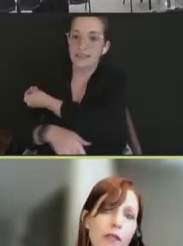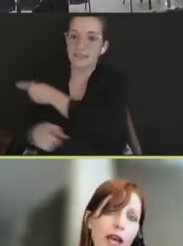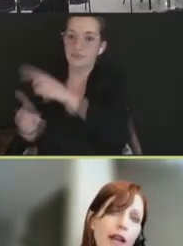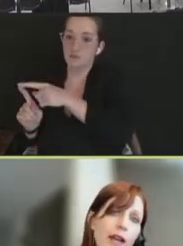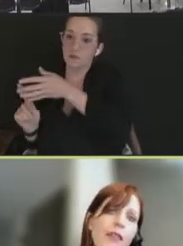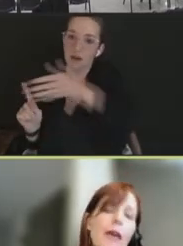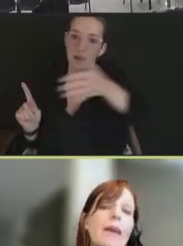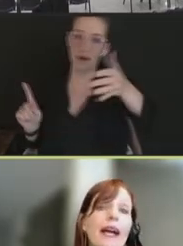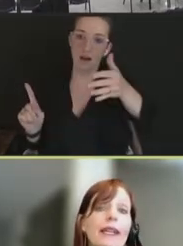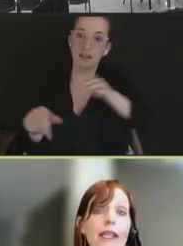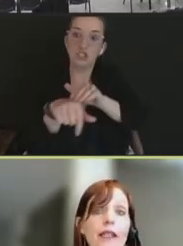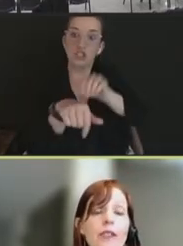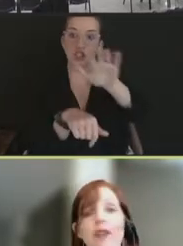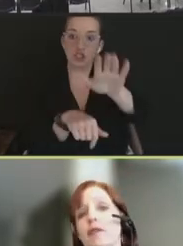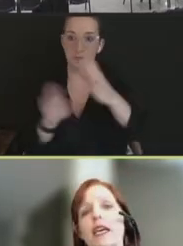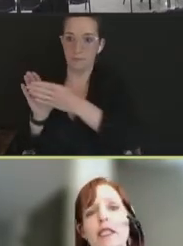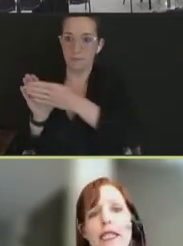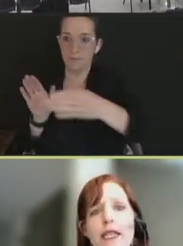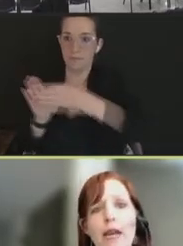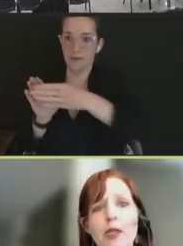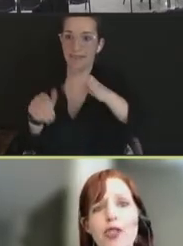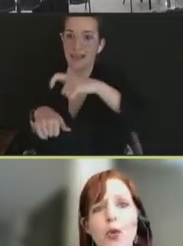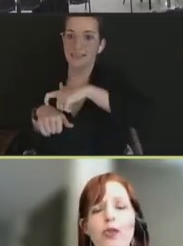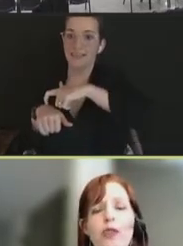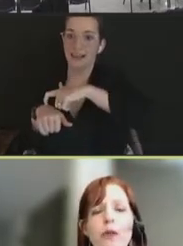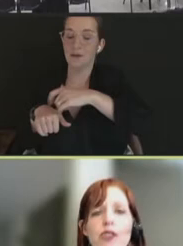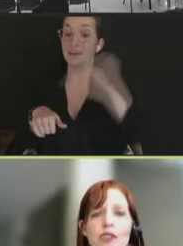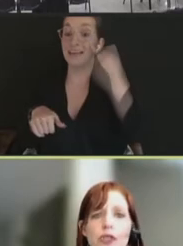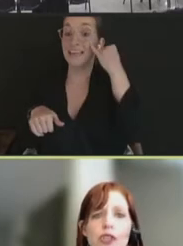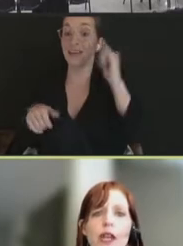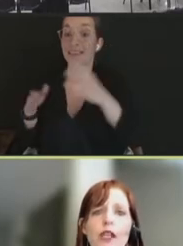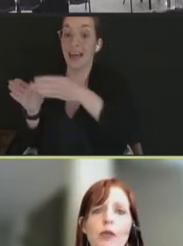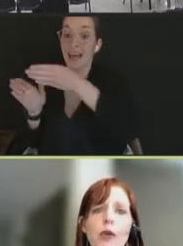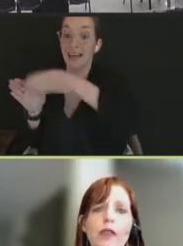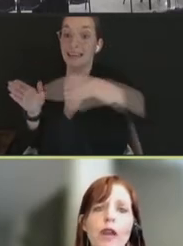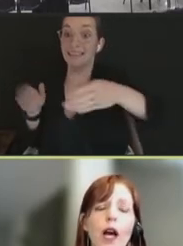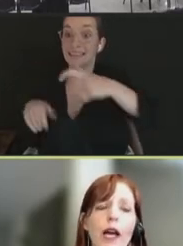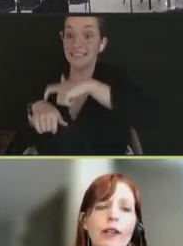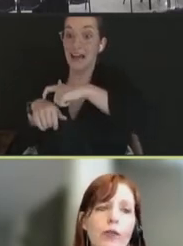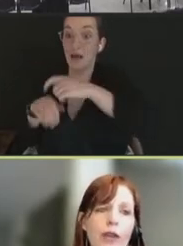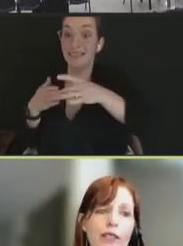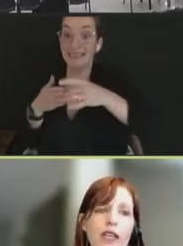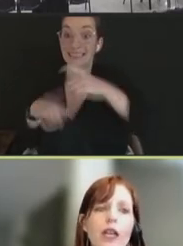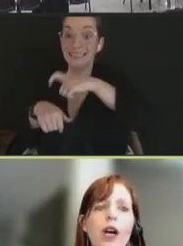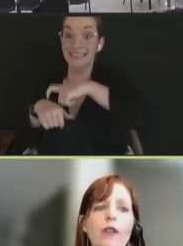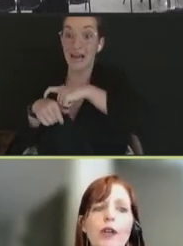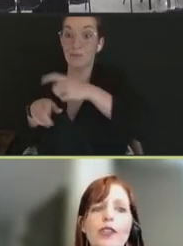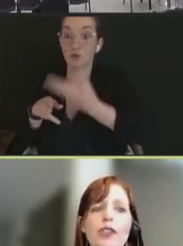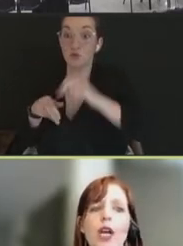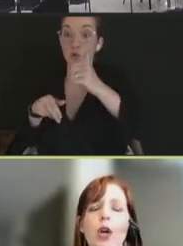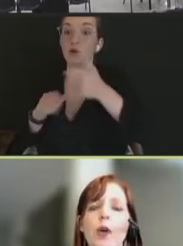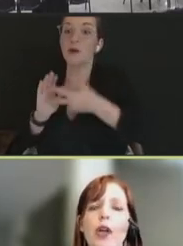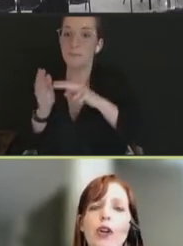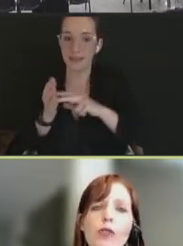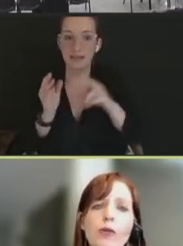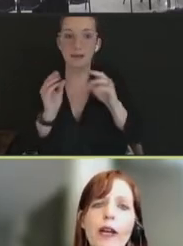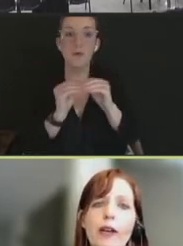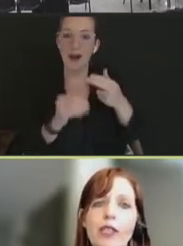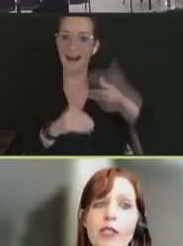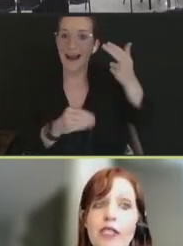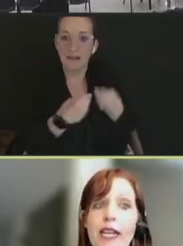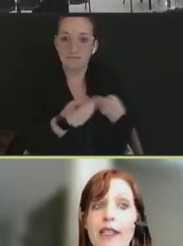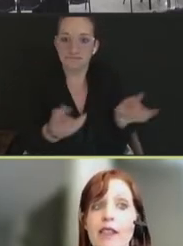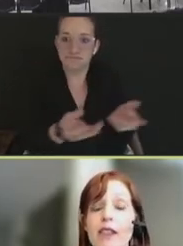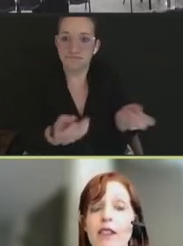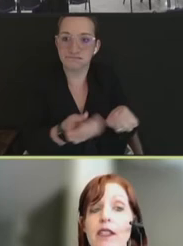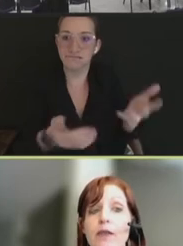on in that back end. But if that lead time is shorter, then it was associated with higher vaccine coverage. We also found